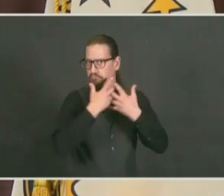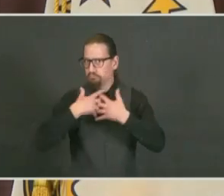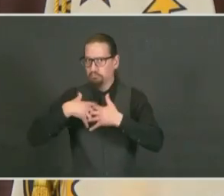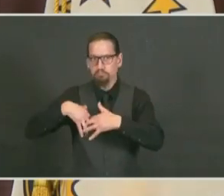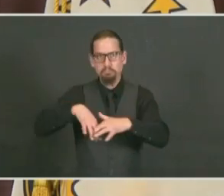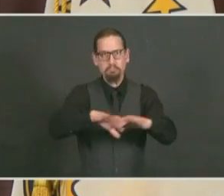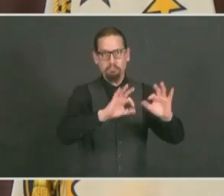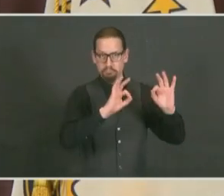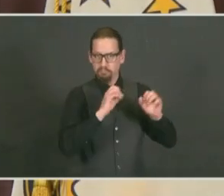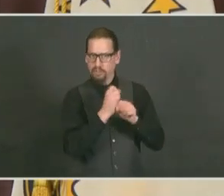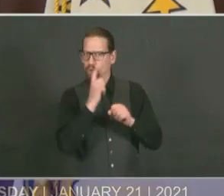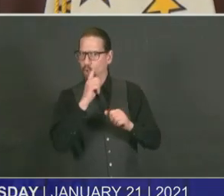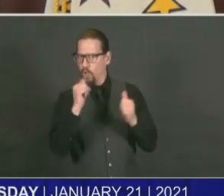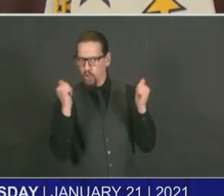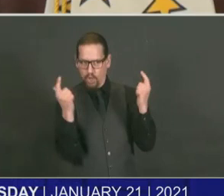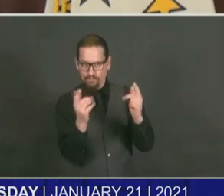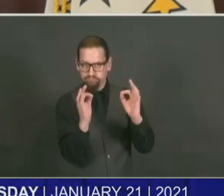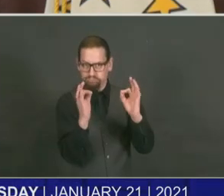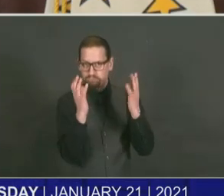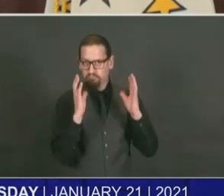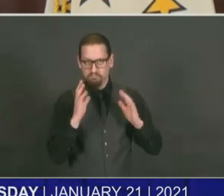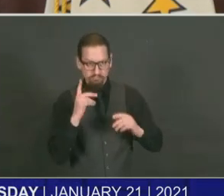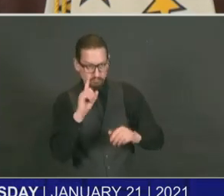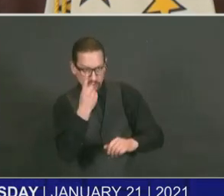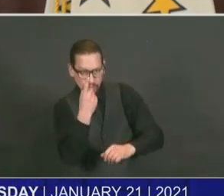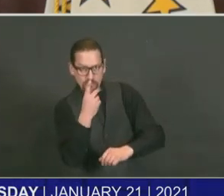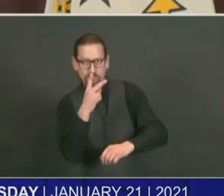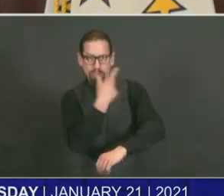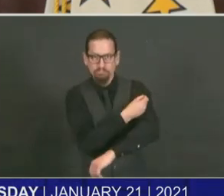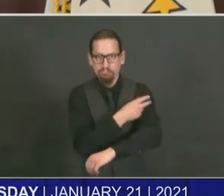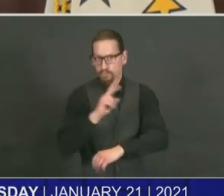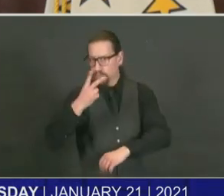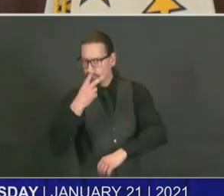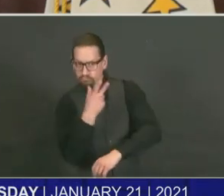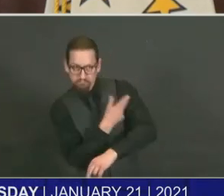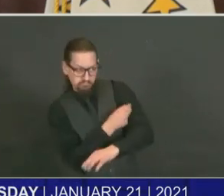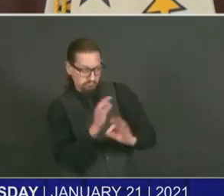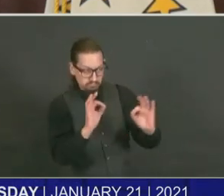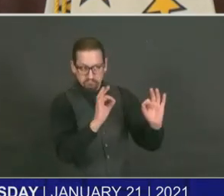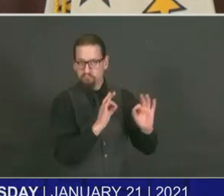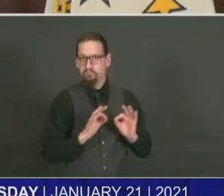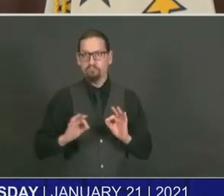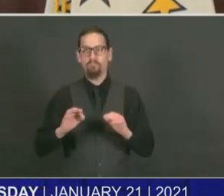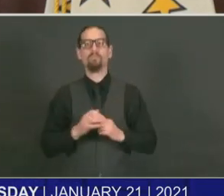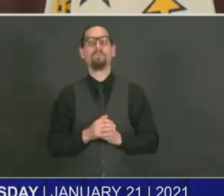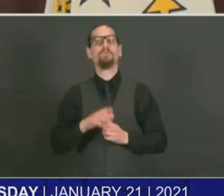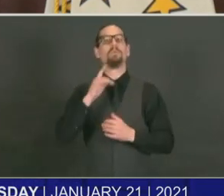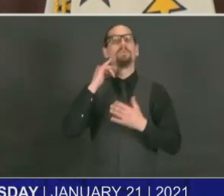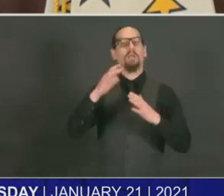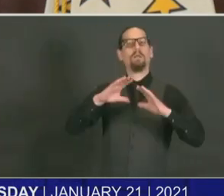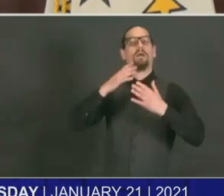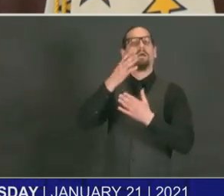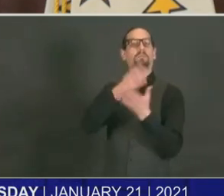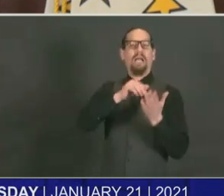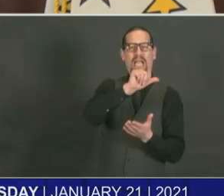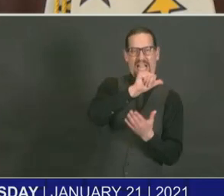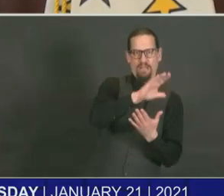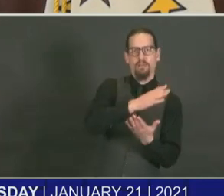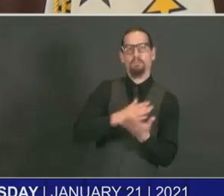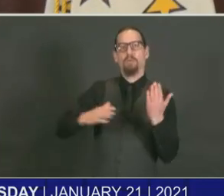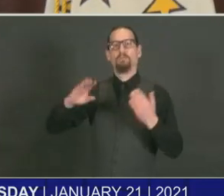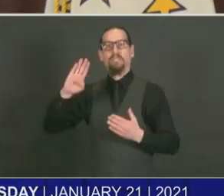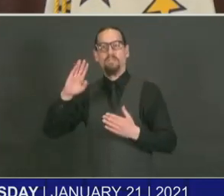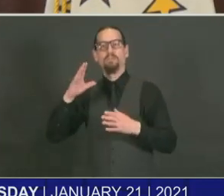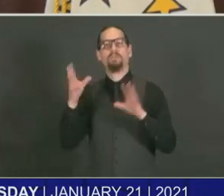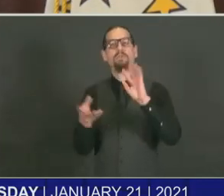The assisted living facilities are part B of the pharmacy's vaccinating plan, and it includes roughly 32,000 people. Many